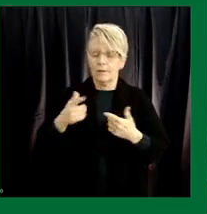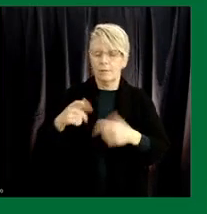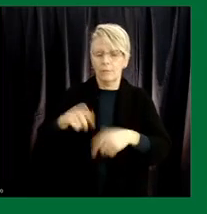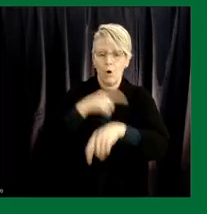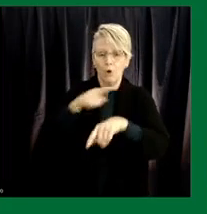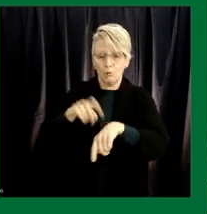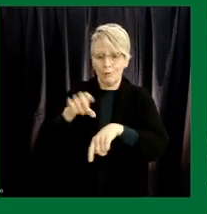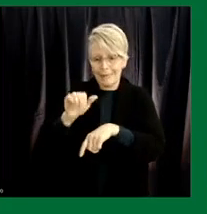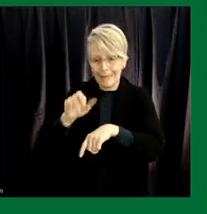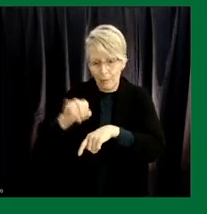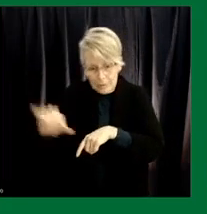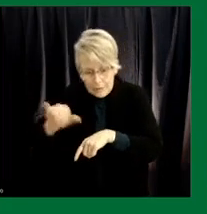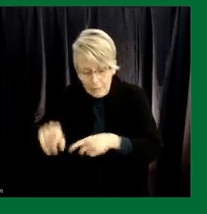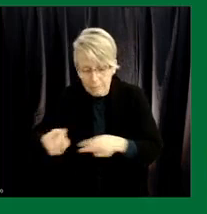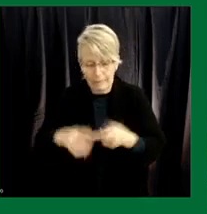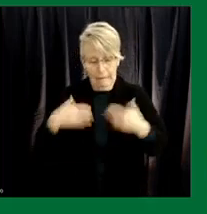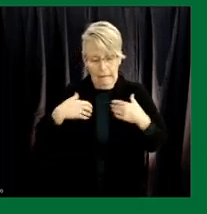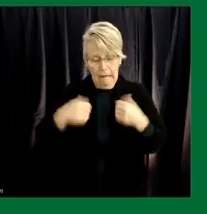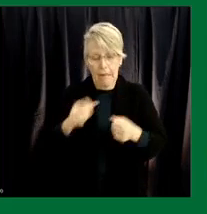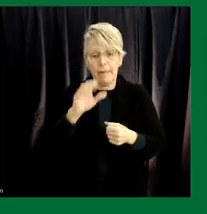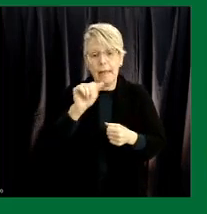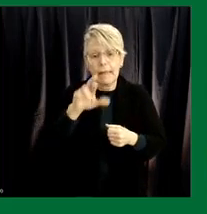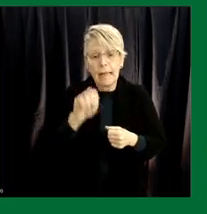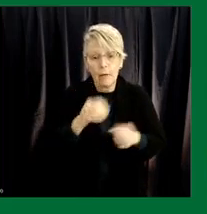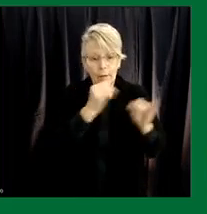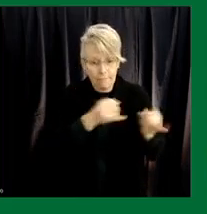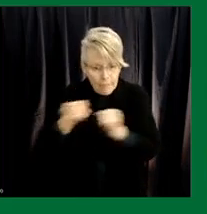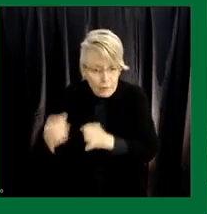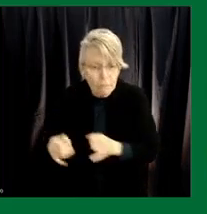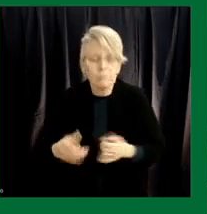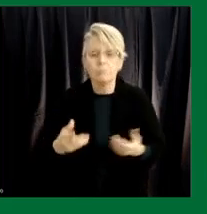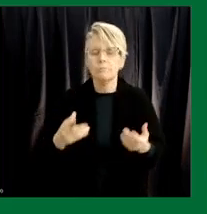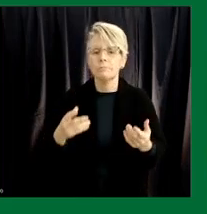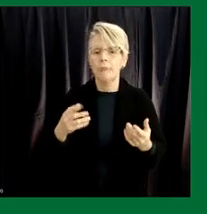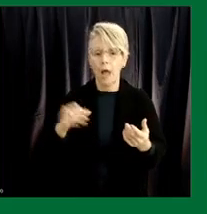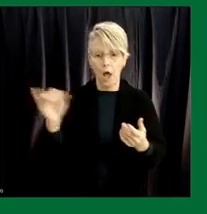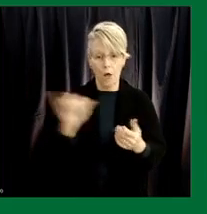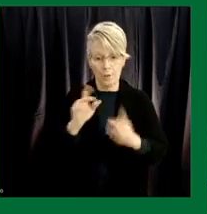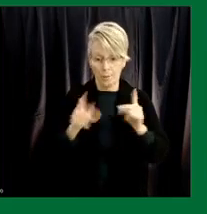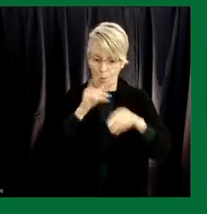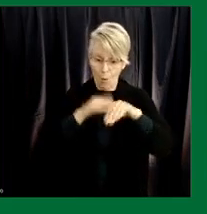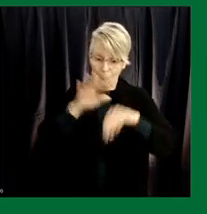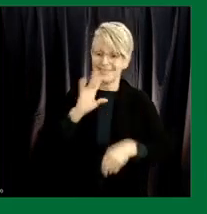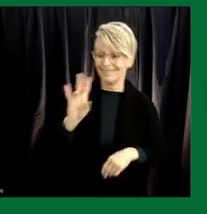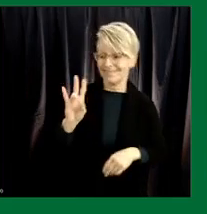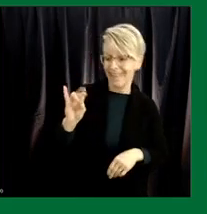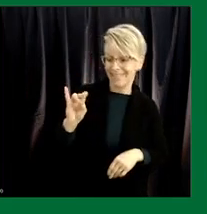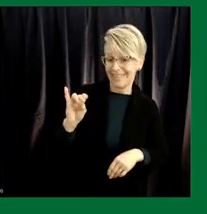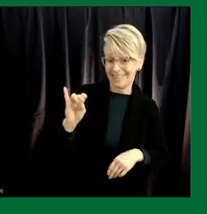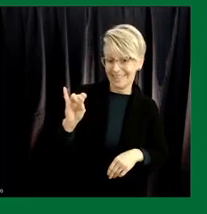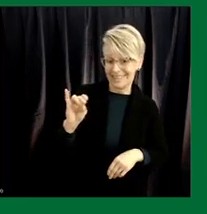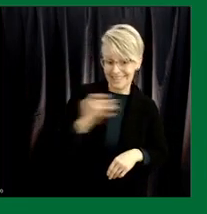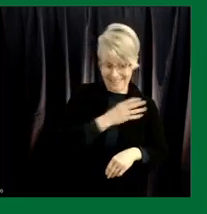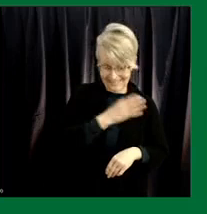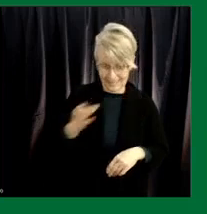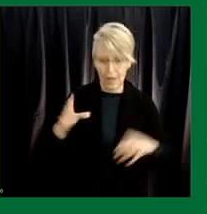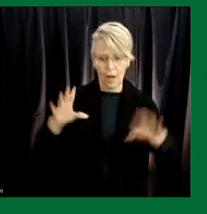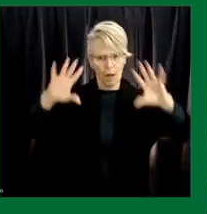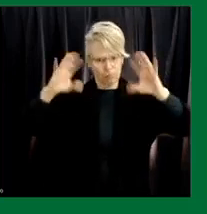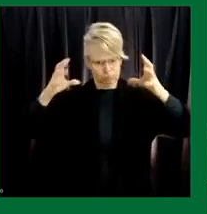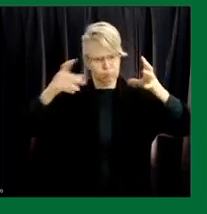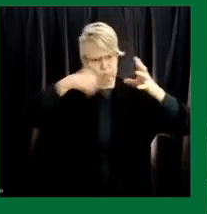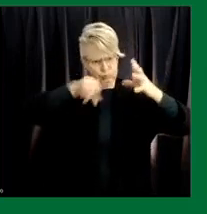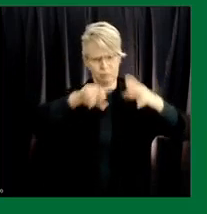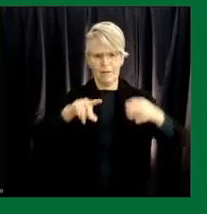number of prioritized health care uh individuals as well as those that are over 70 in our communities that is the correct